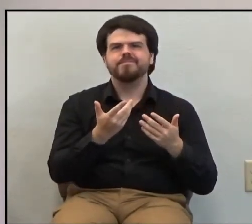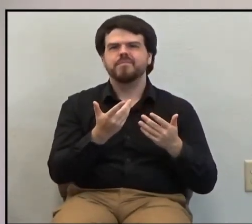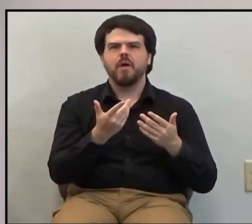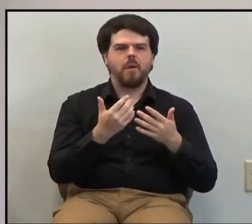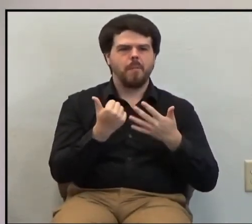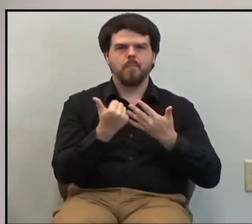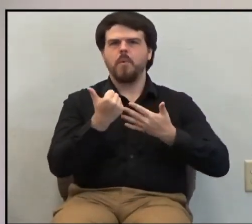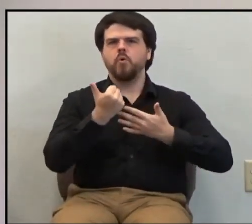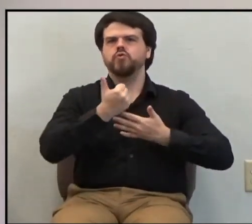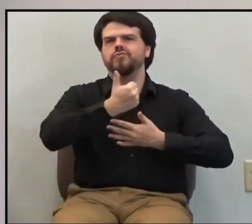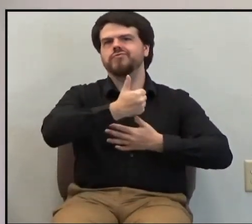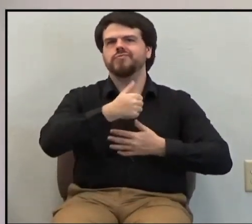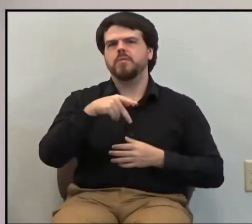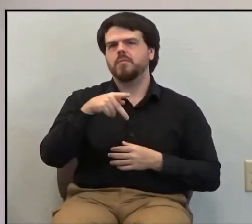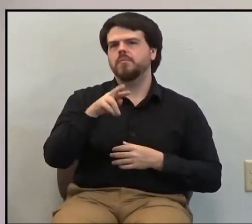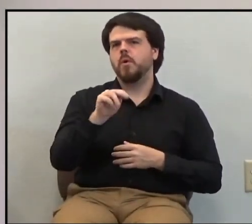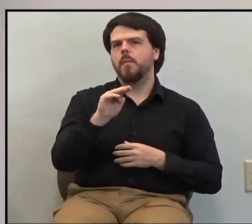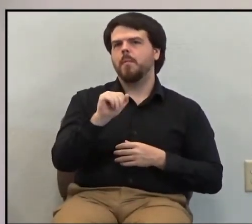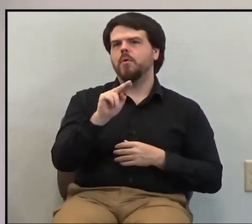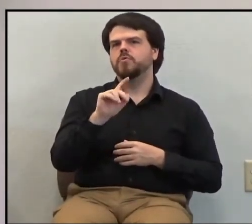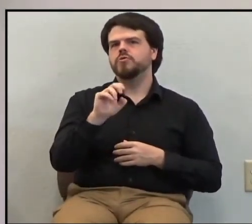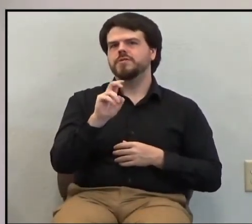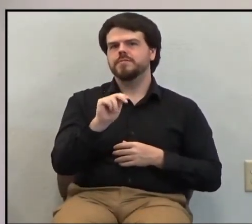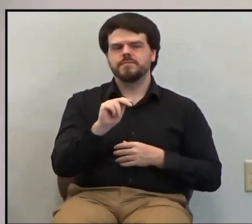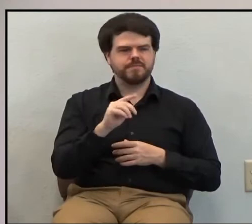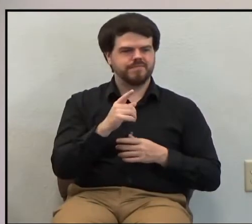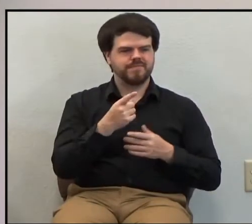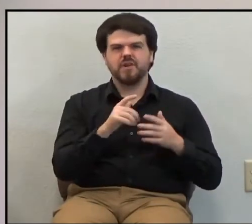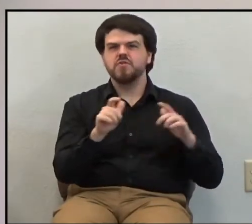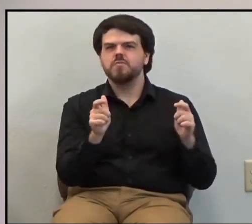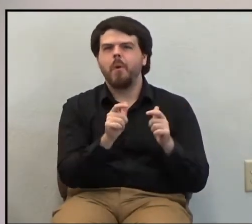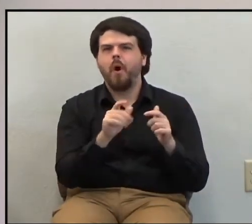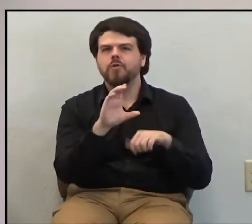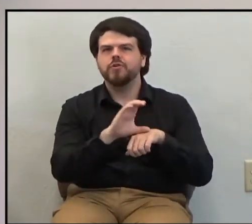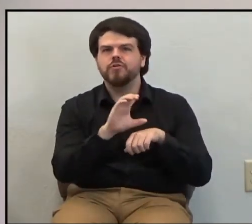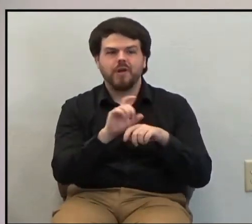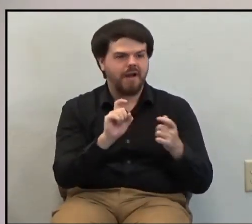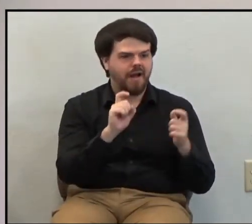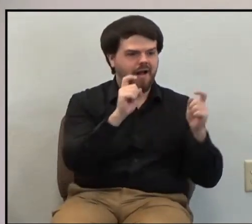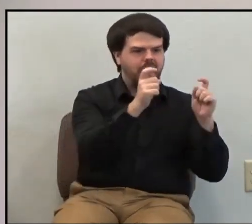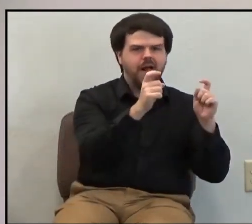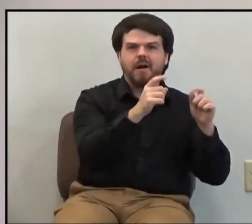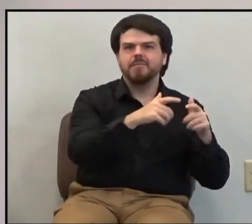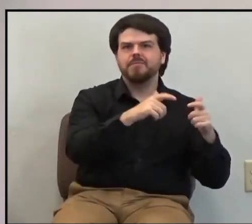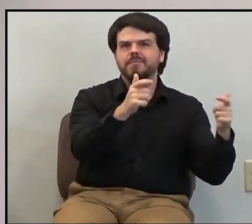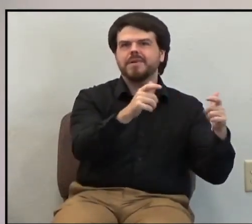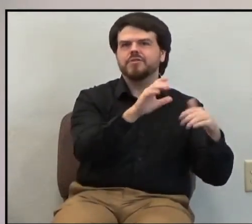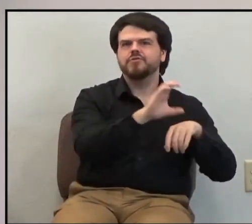promotion, as it were, from a smaller church to a bigger church. This is a big problem in the PCA.